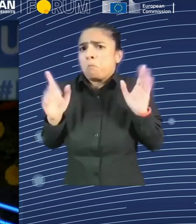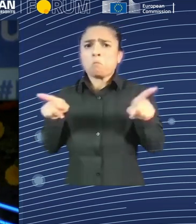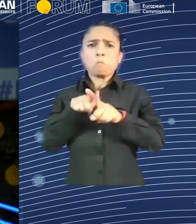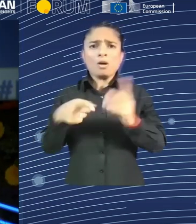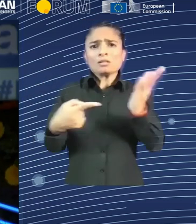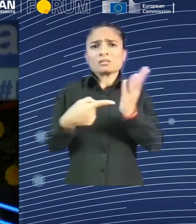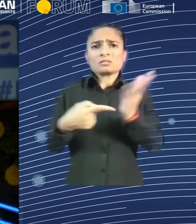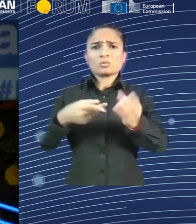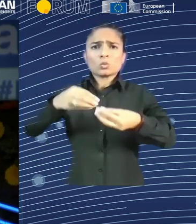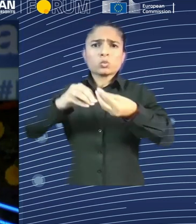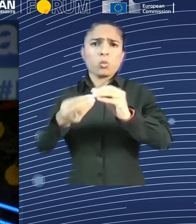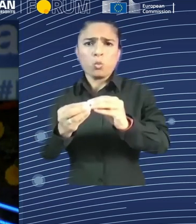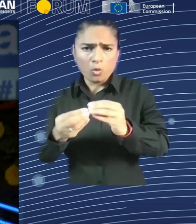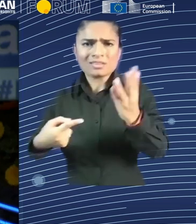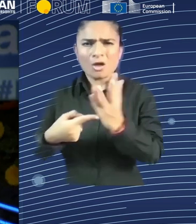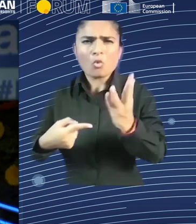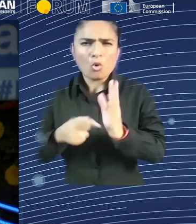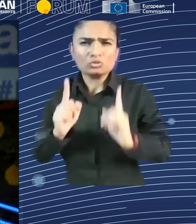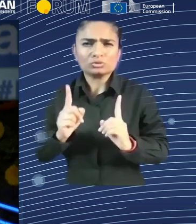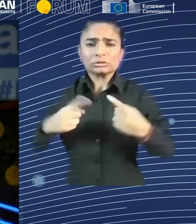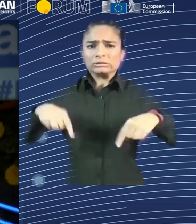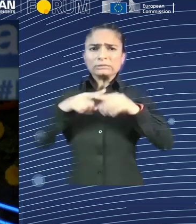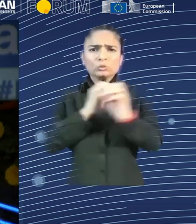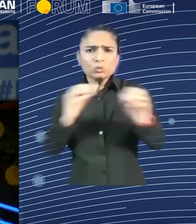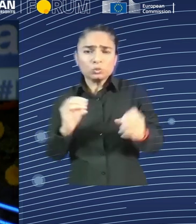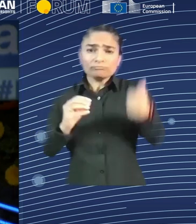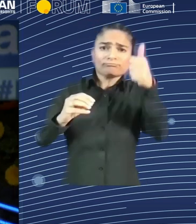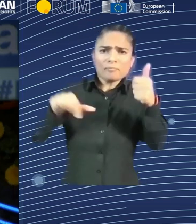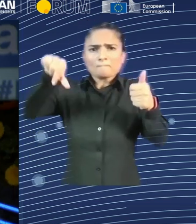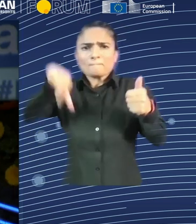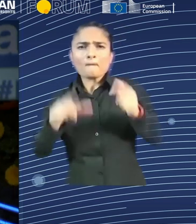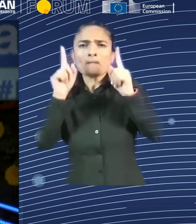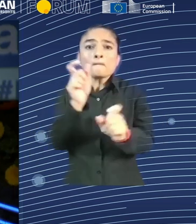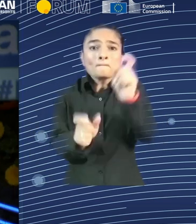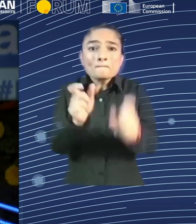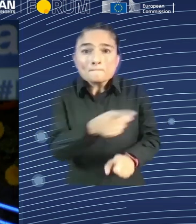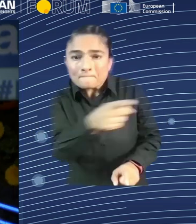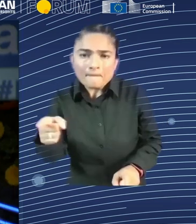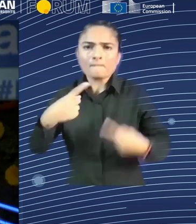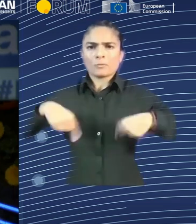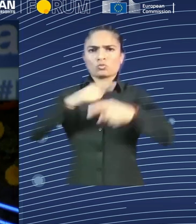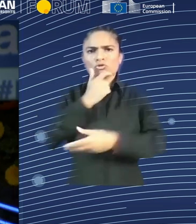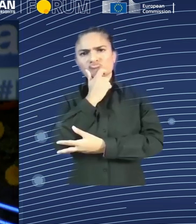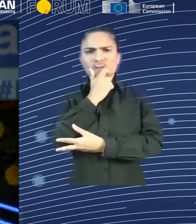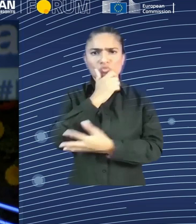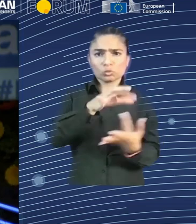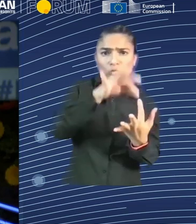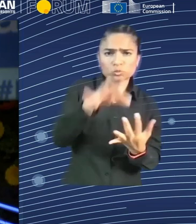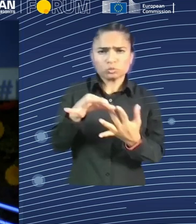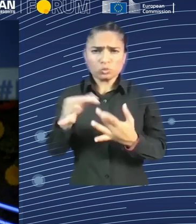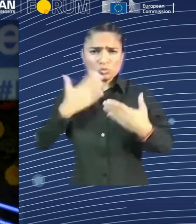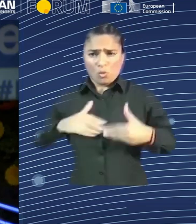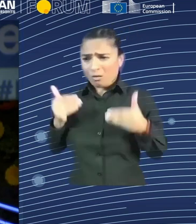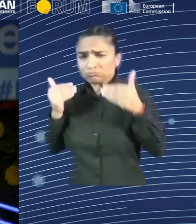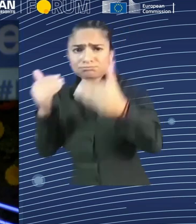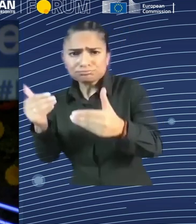own behavior at societal level, be that users or corporates or governments, to decide where we want to go forward